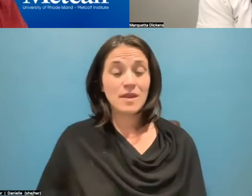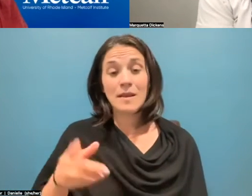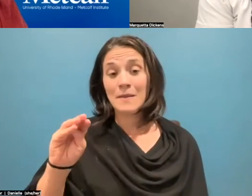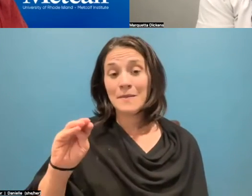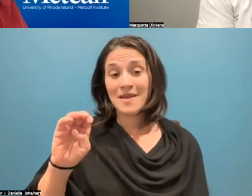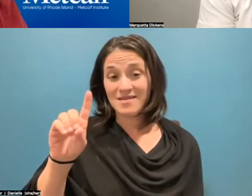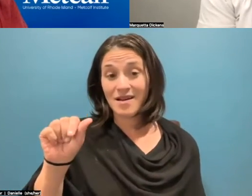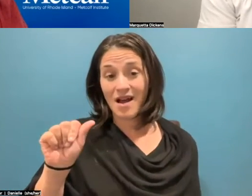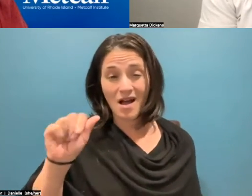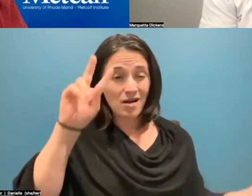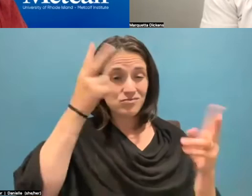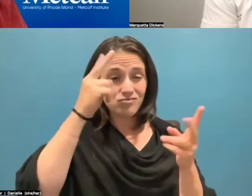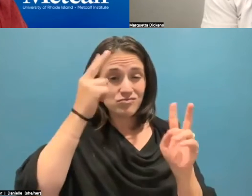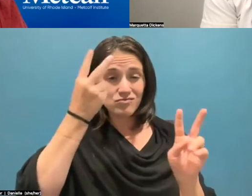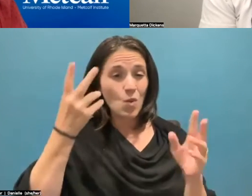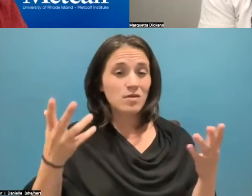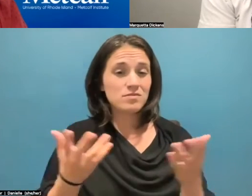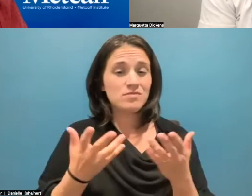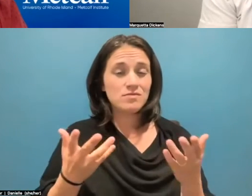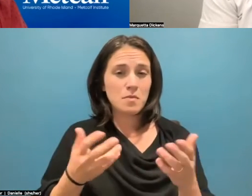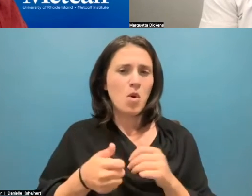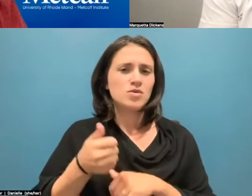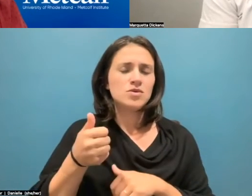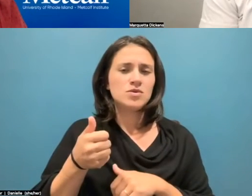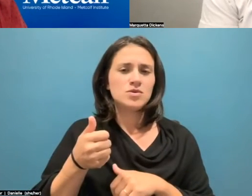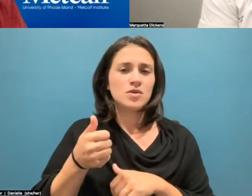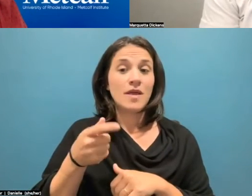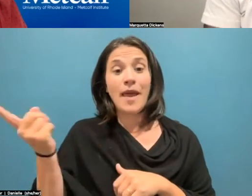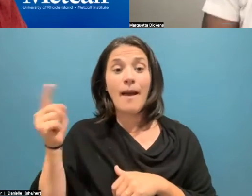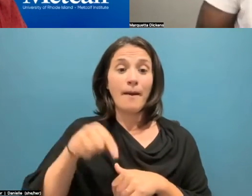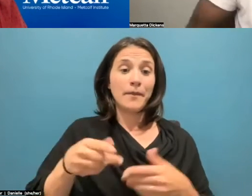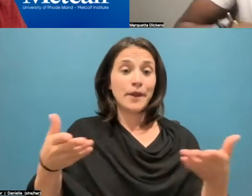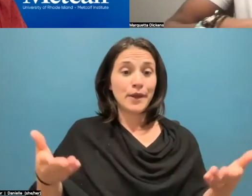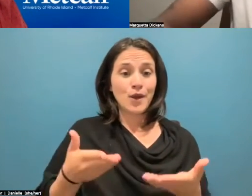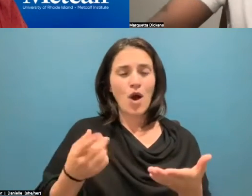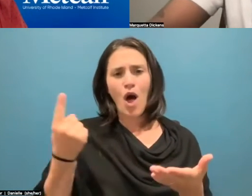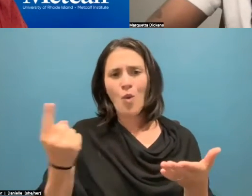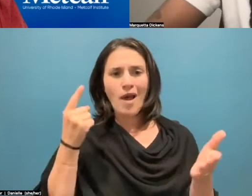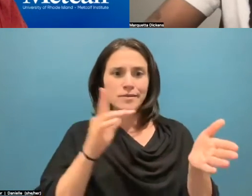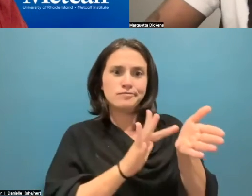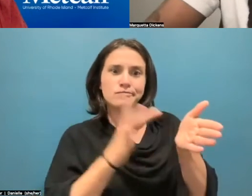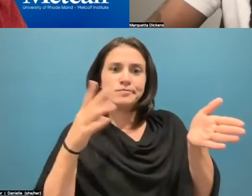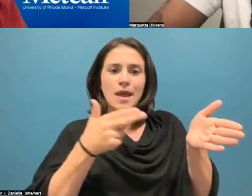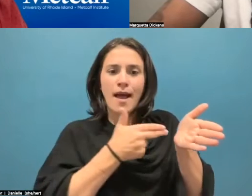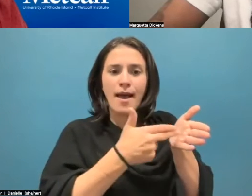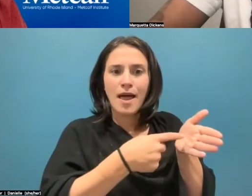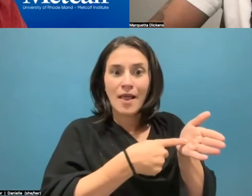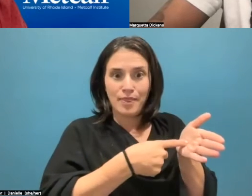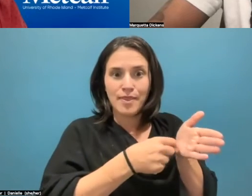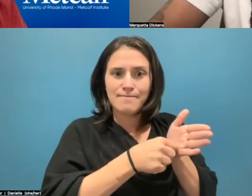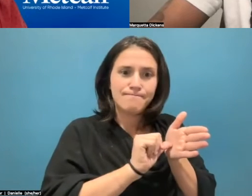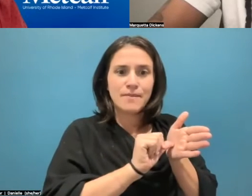the media get wrong, gets wrong, is that they come here and they always highlight the issues. And they